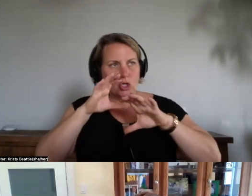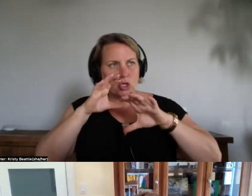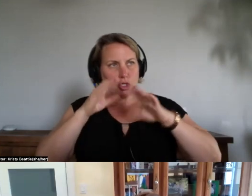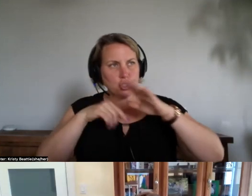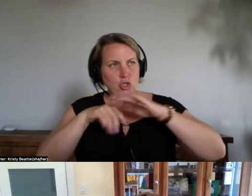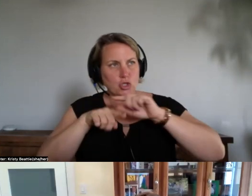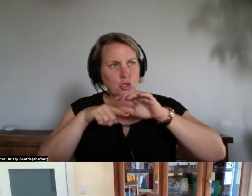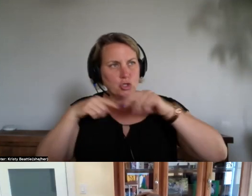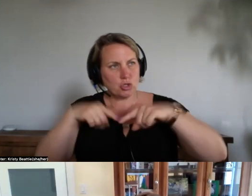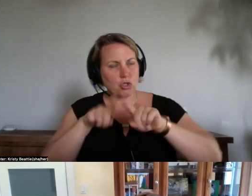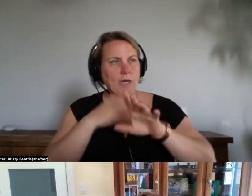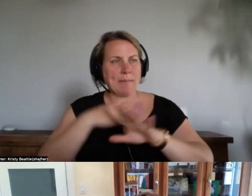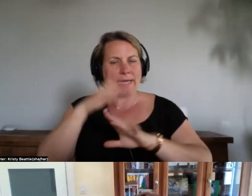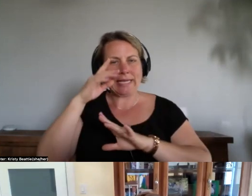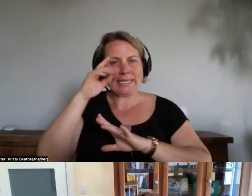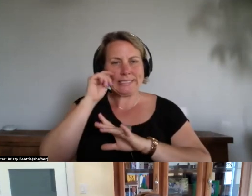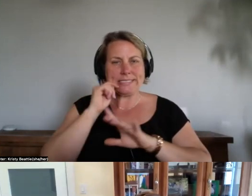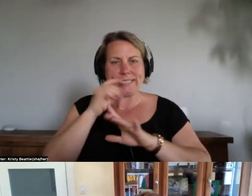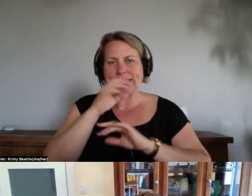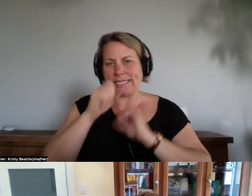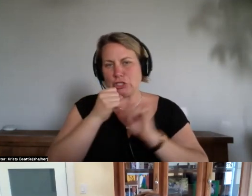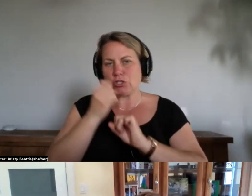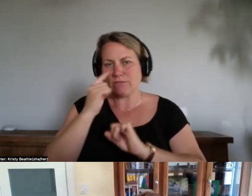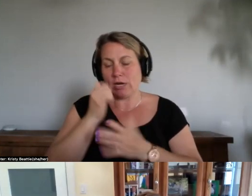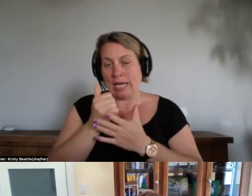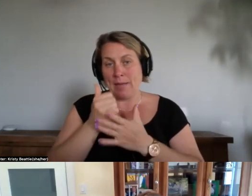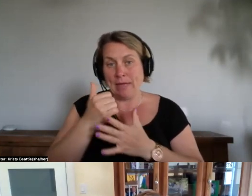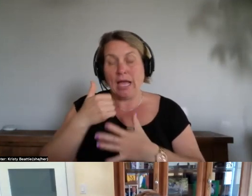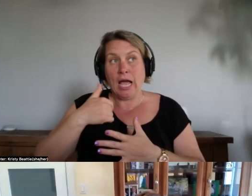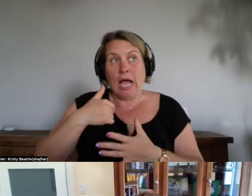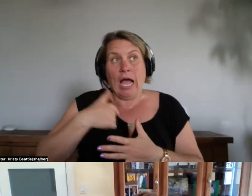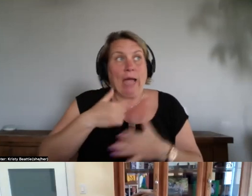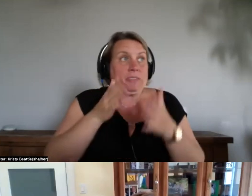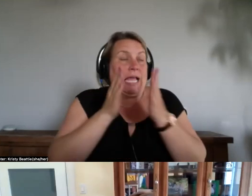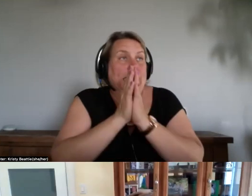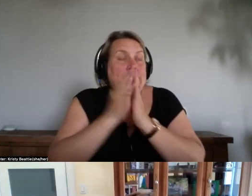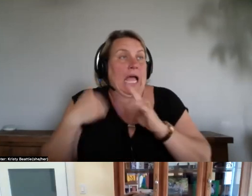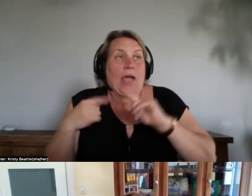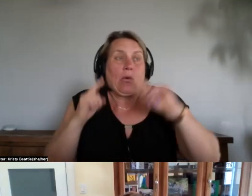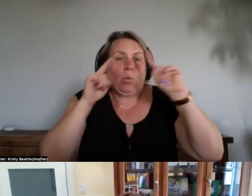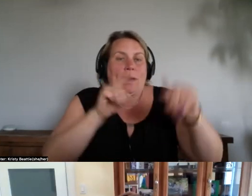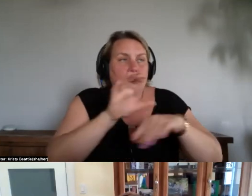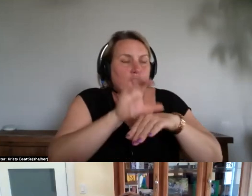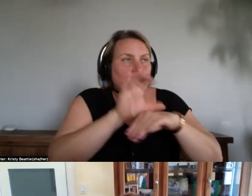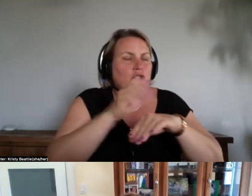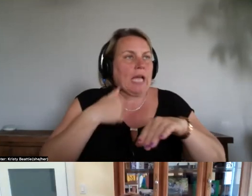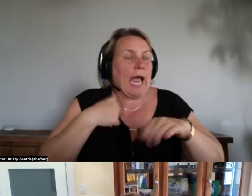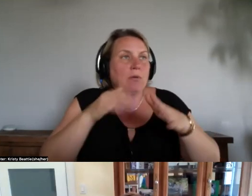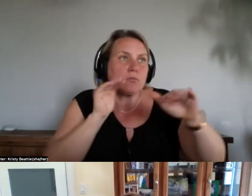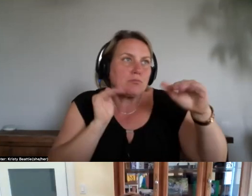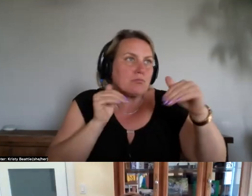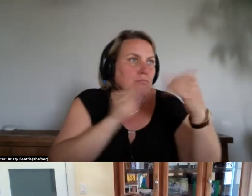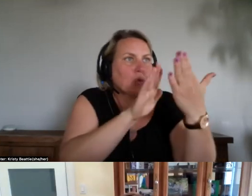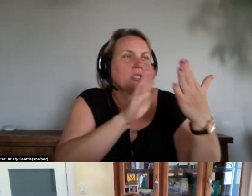um and i i was asking i went to church so i was asking clergy but i would only